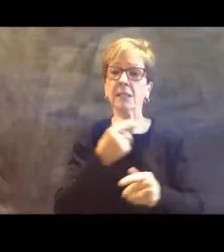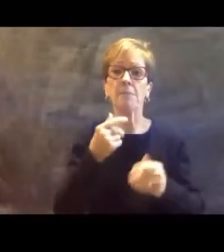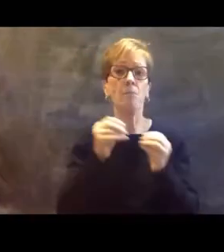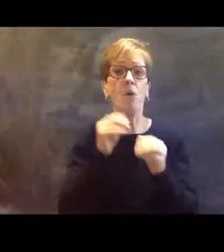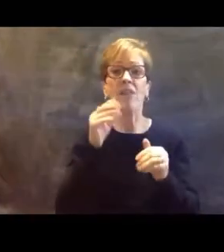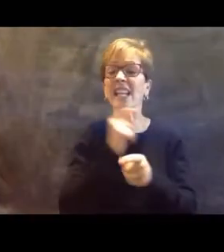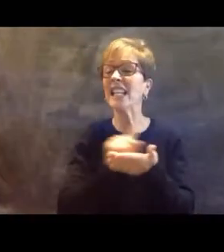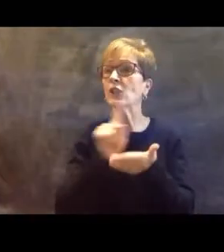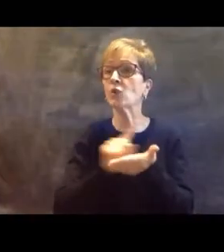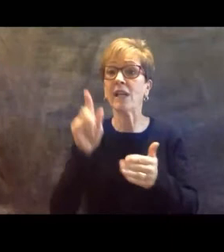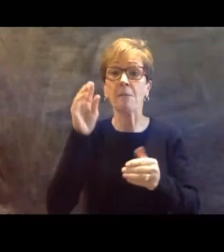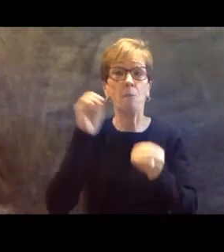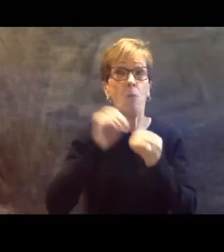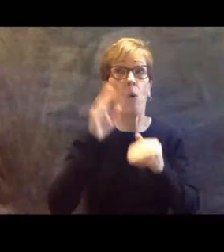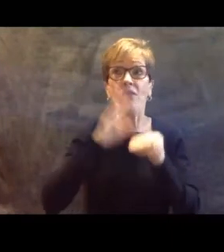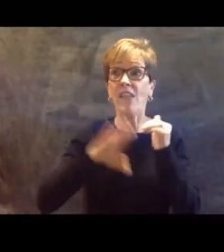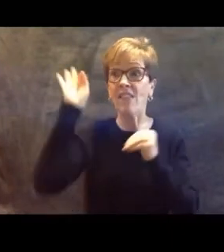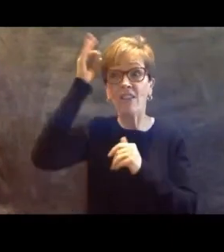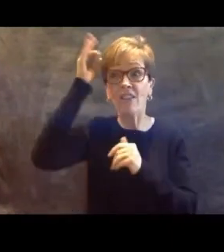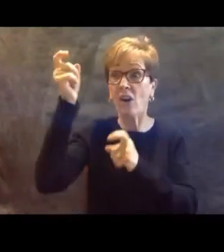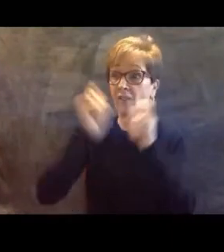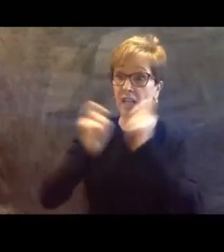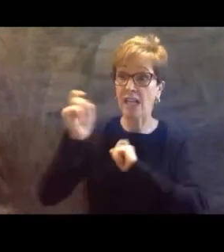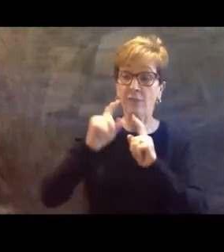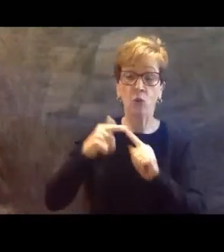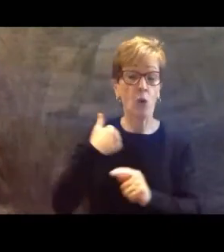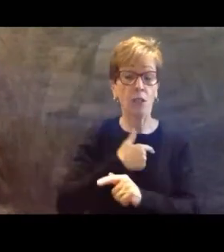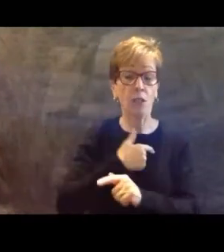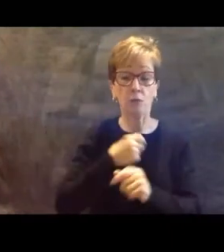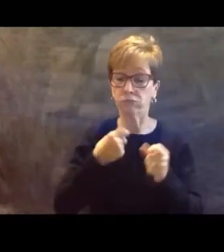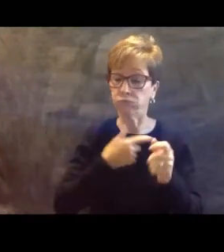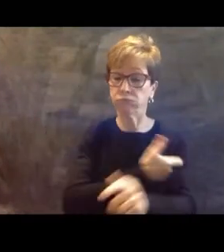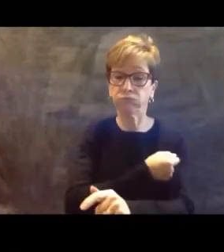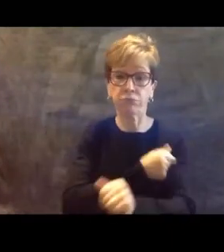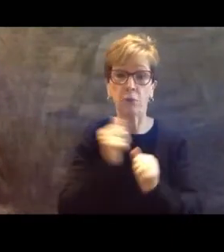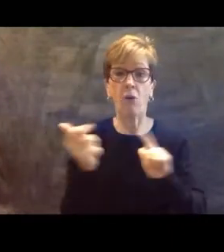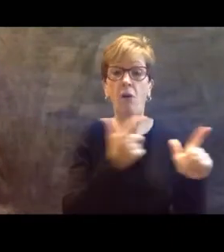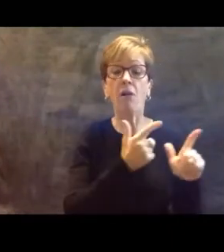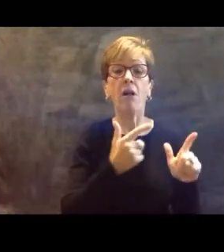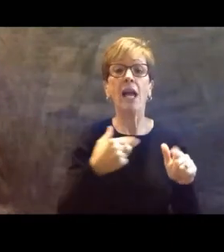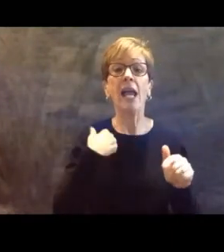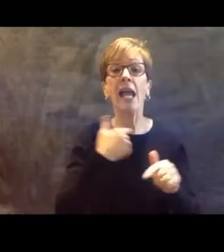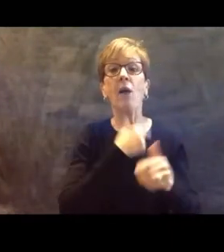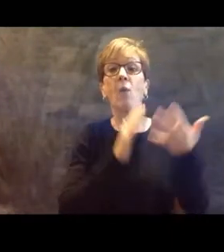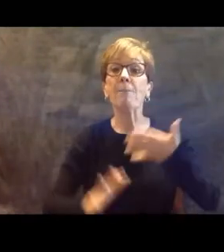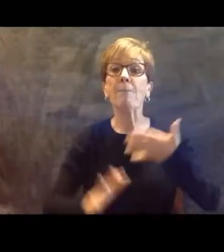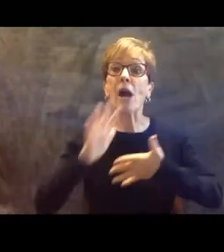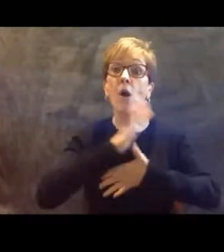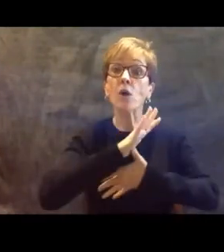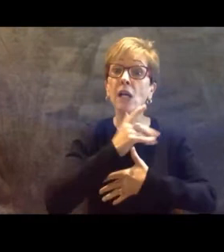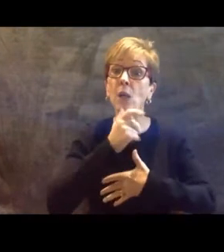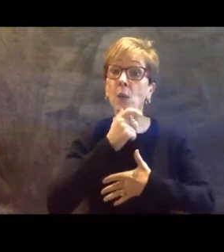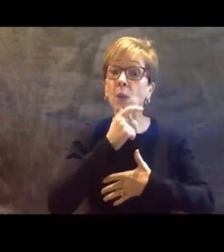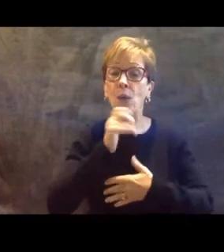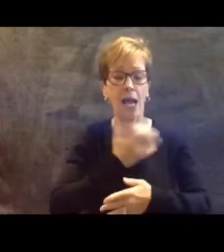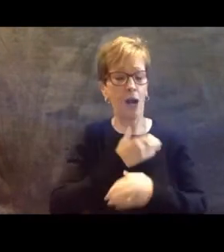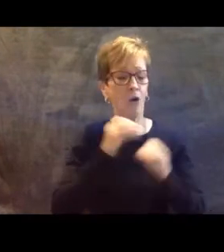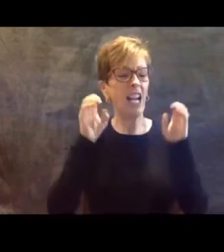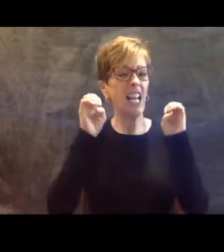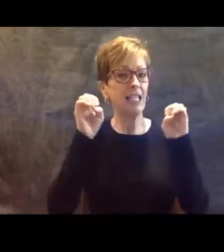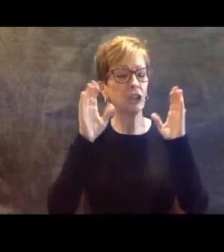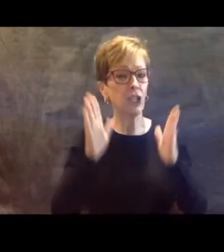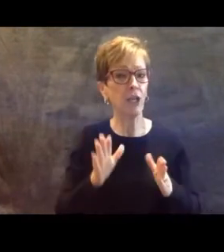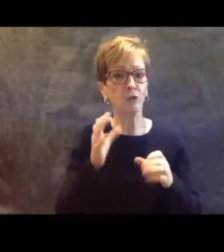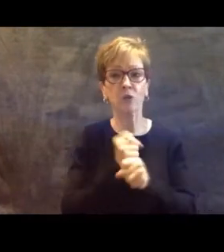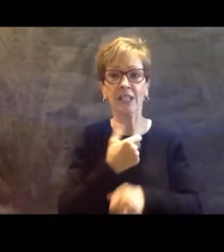supply us those doses. And we've prioritized our educators in getting vaccinated. So we're going to sprint out of this